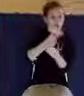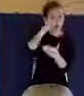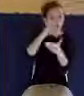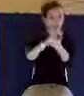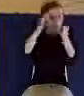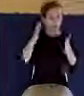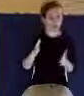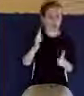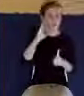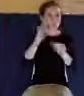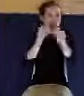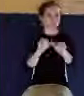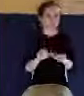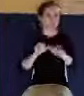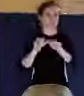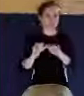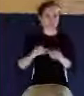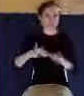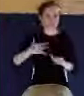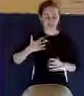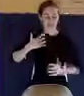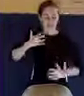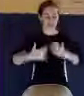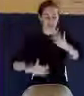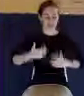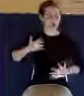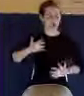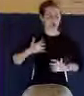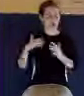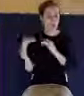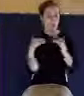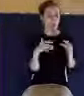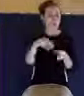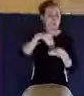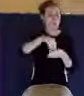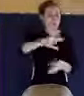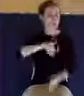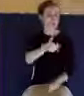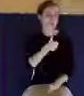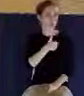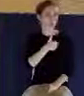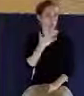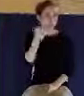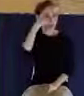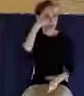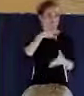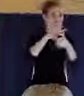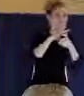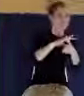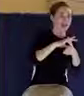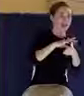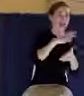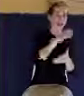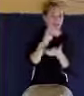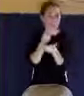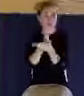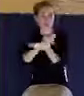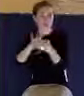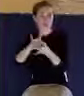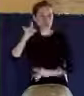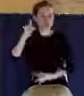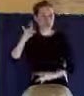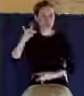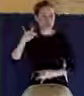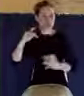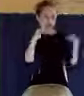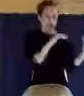have warfare in your soul, warfare against the flesh and sin and its fallenness. And another reason